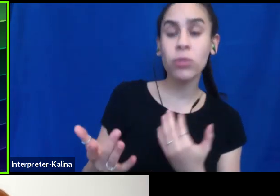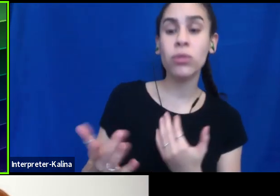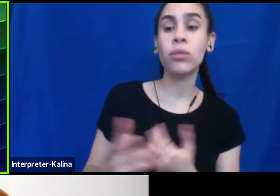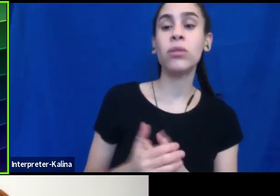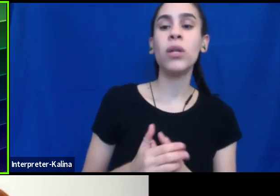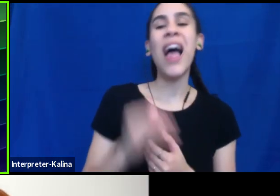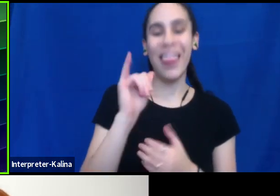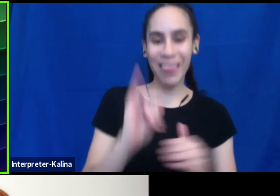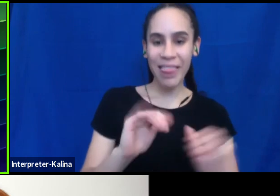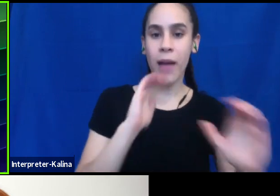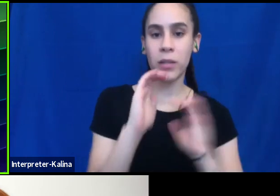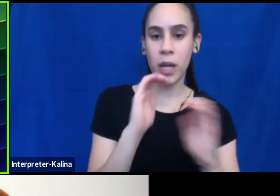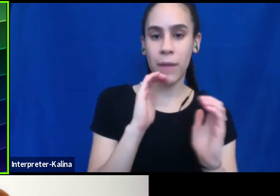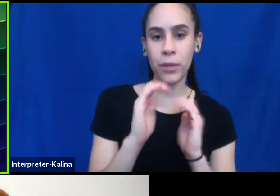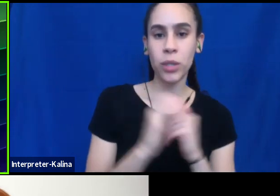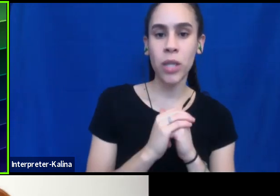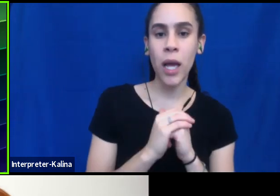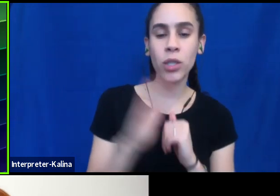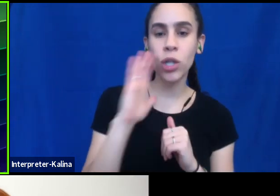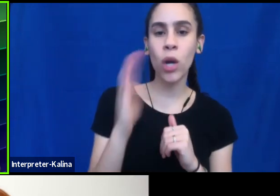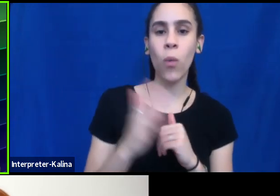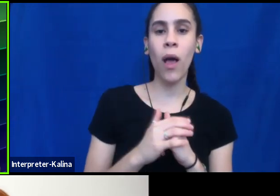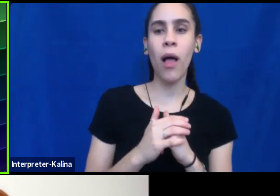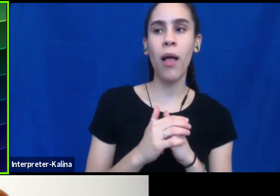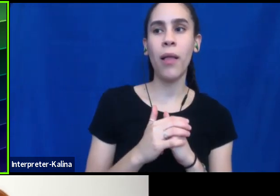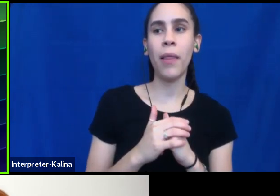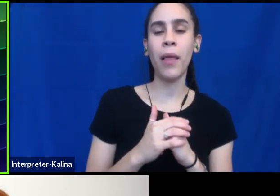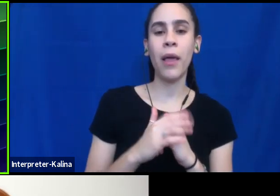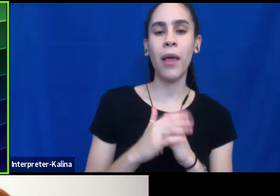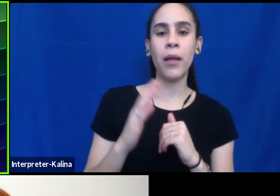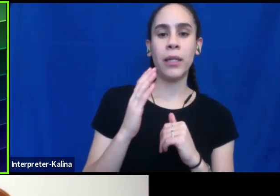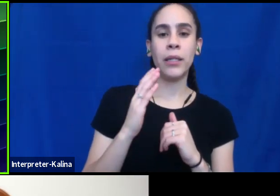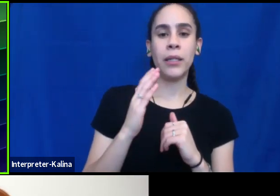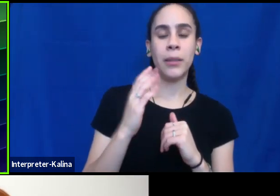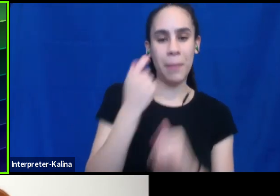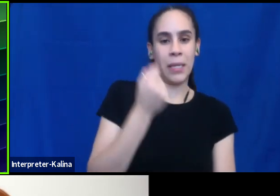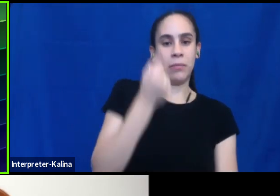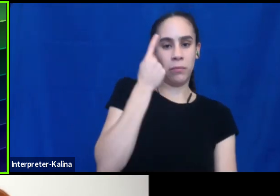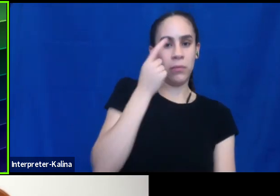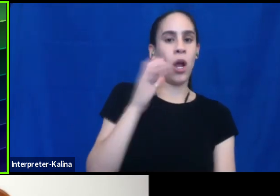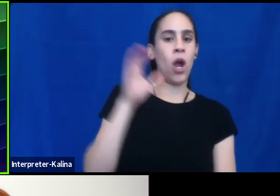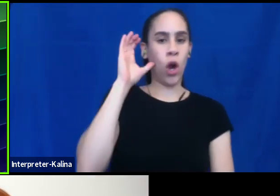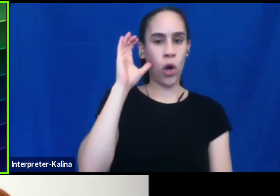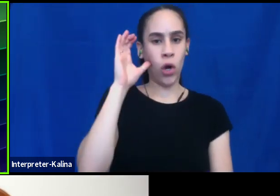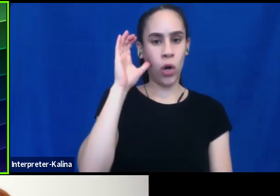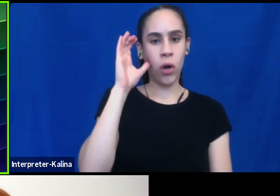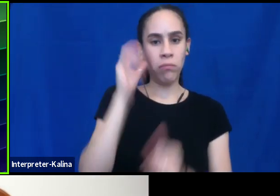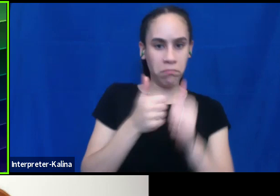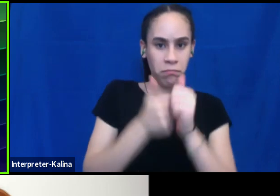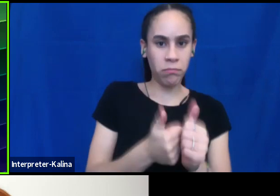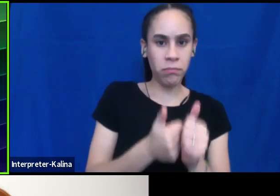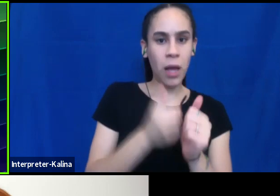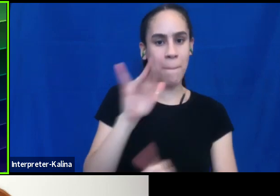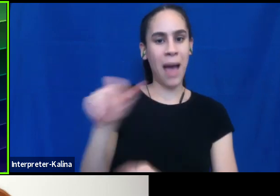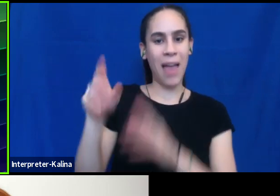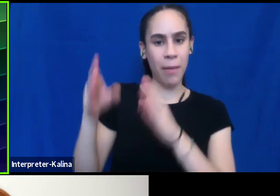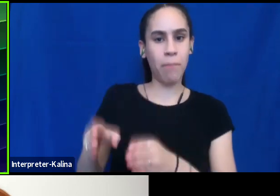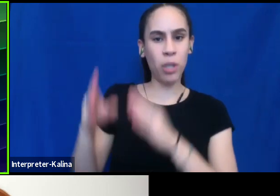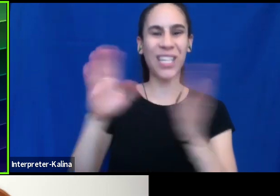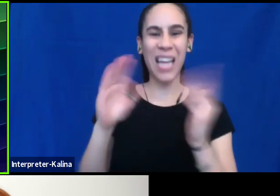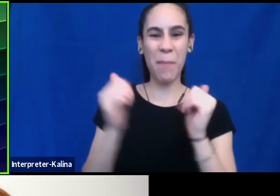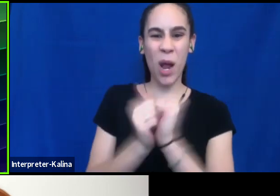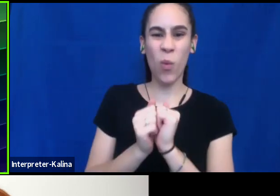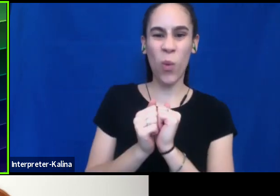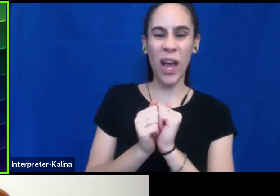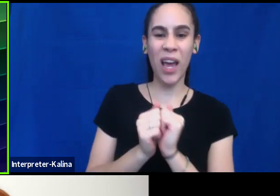That conversation is, is going to more likely be heard by the person than if we say what you just did was racist. So I think it's a